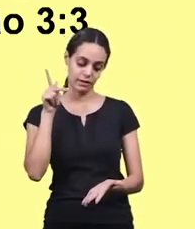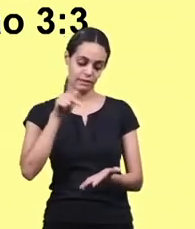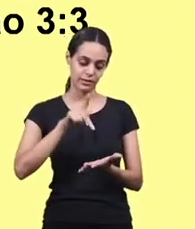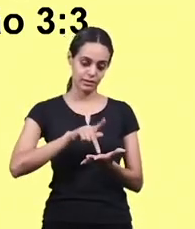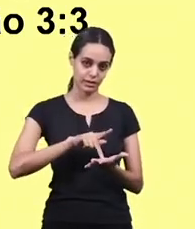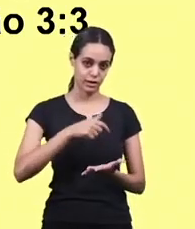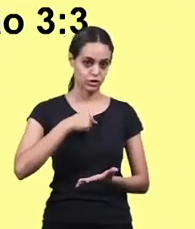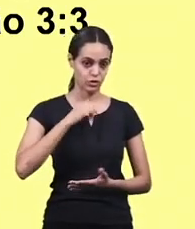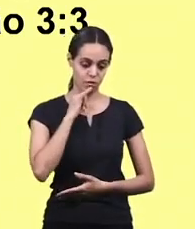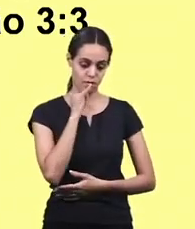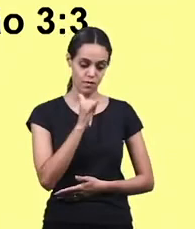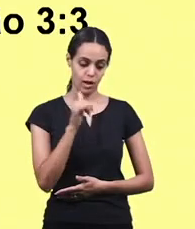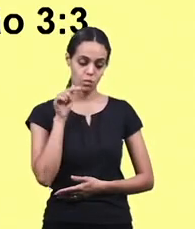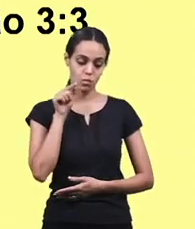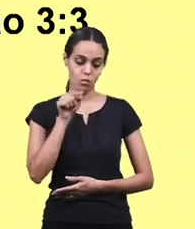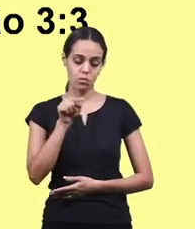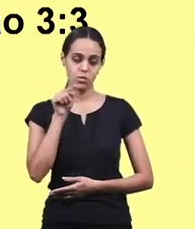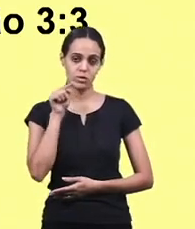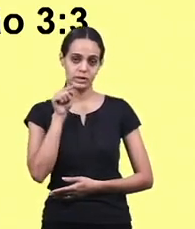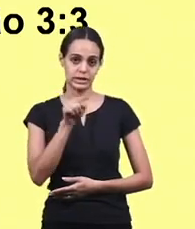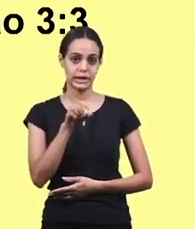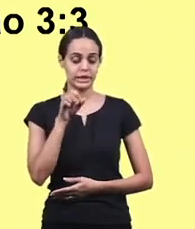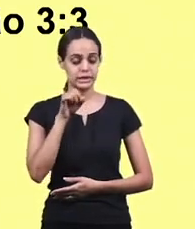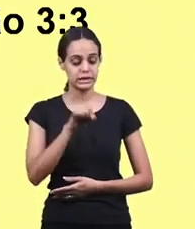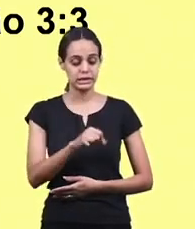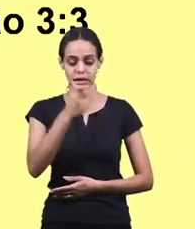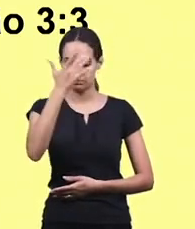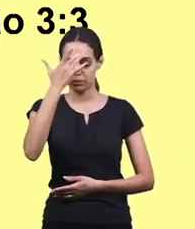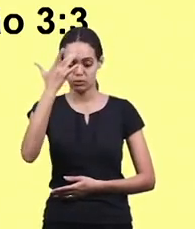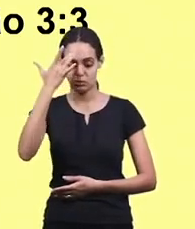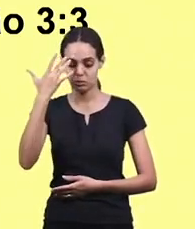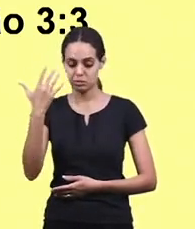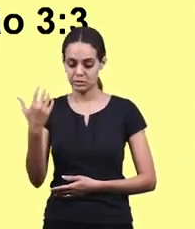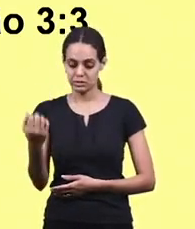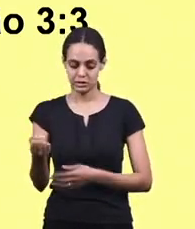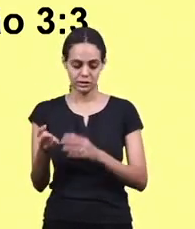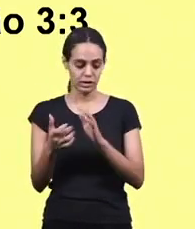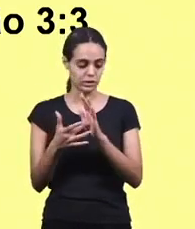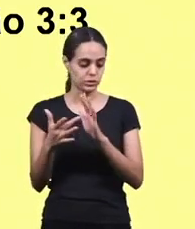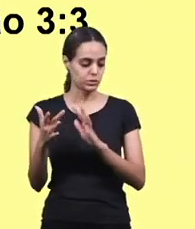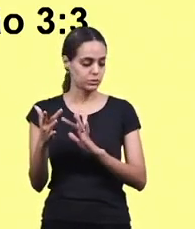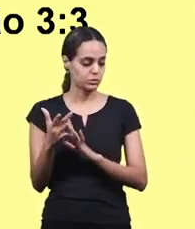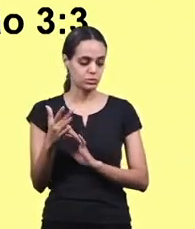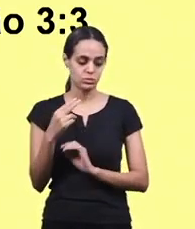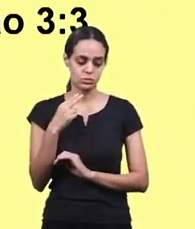you unless one is born again he cannot see the kingdom of god